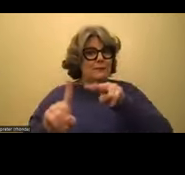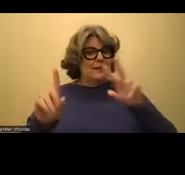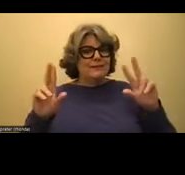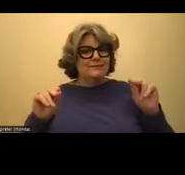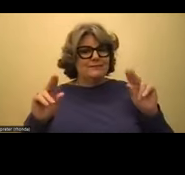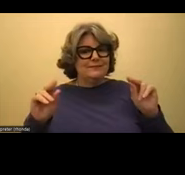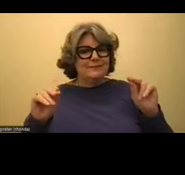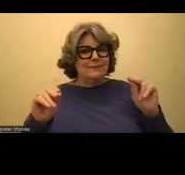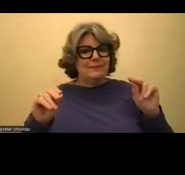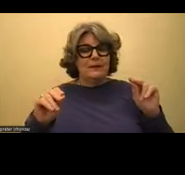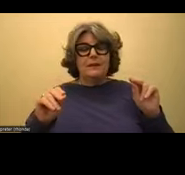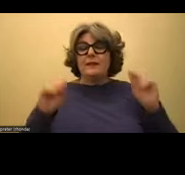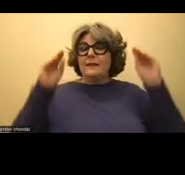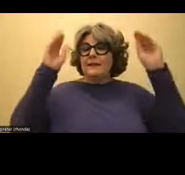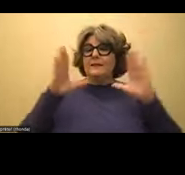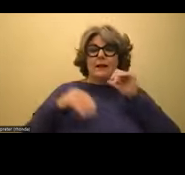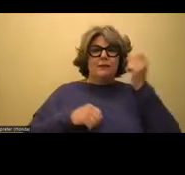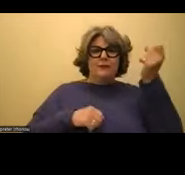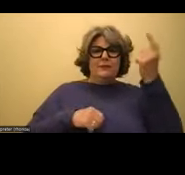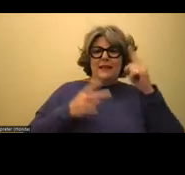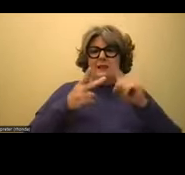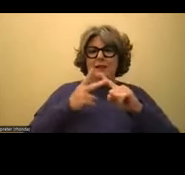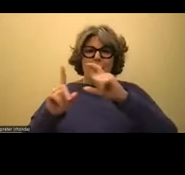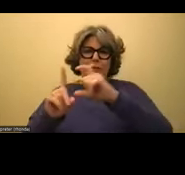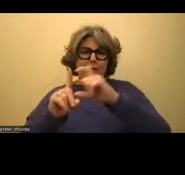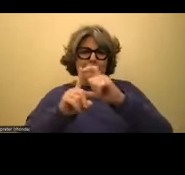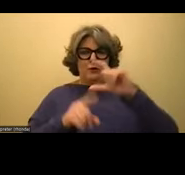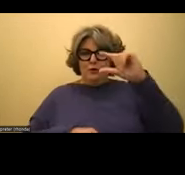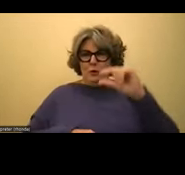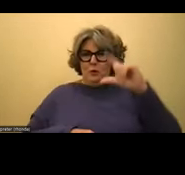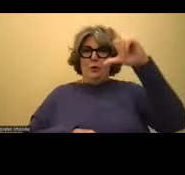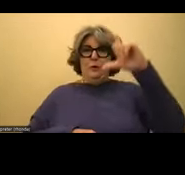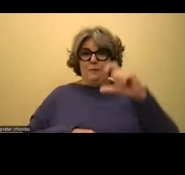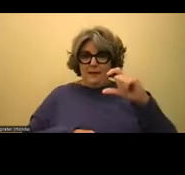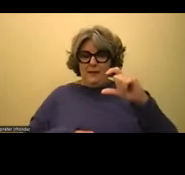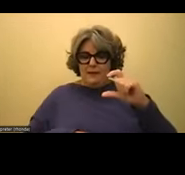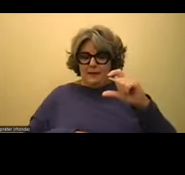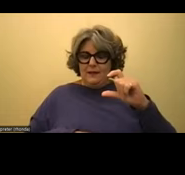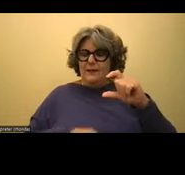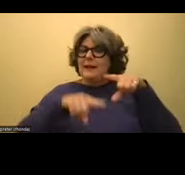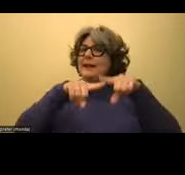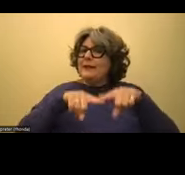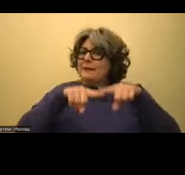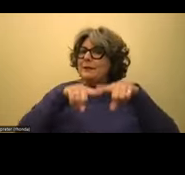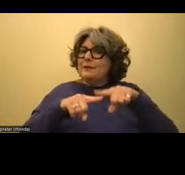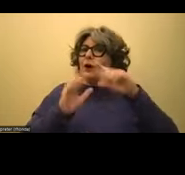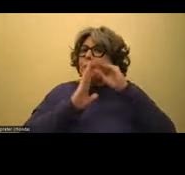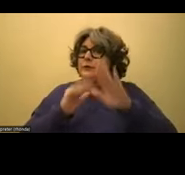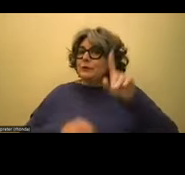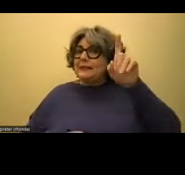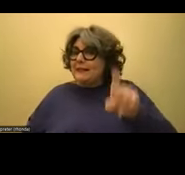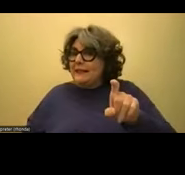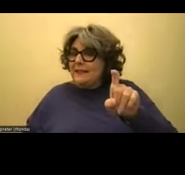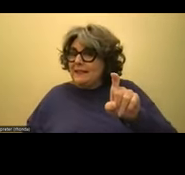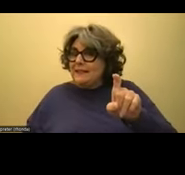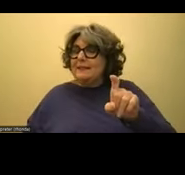it's not, oh, I don't understand this voice, or why are the words so big, right? It's about what the student needs and who the student is,